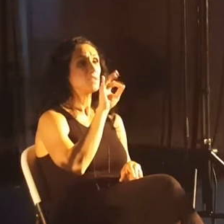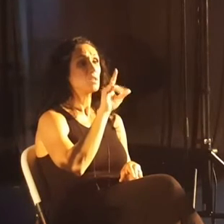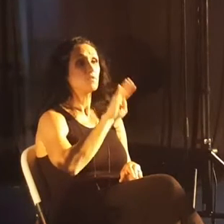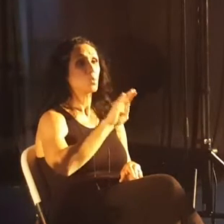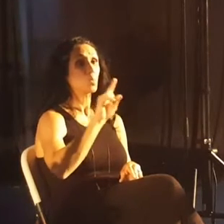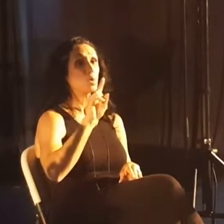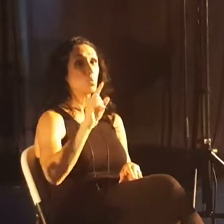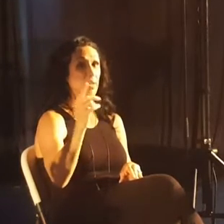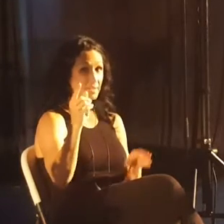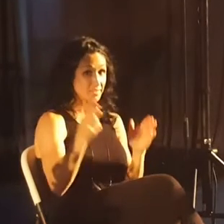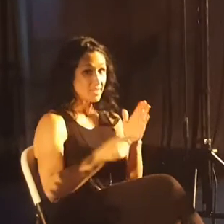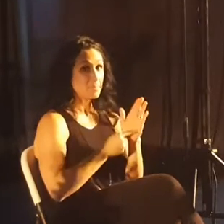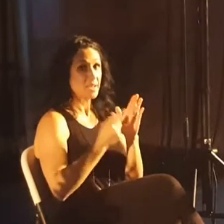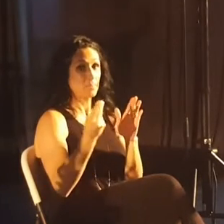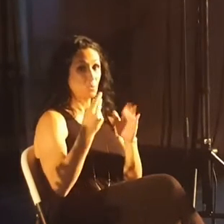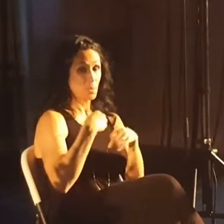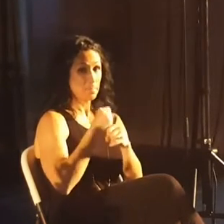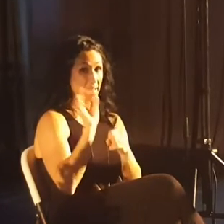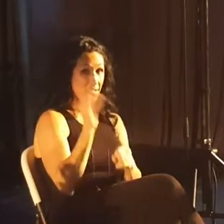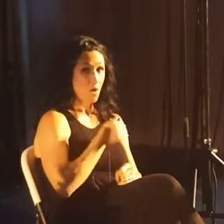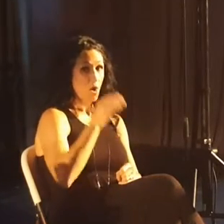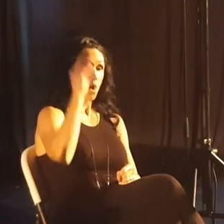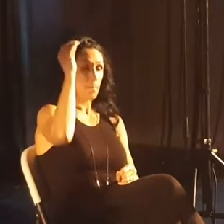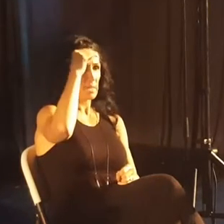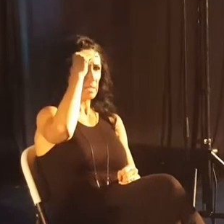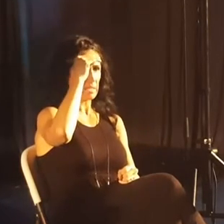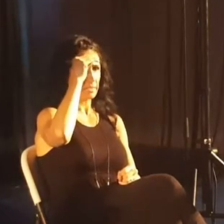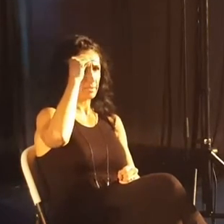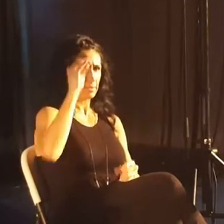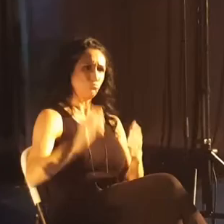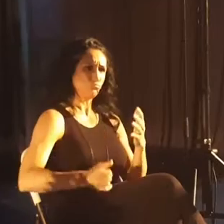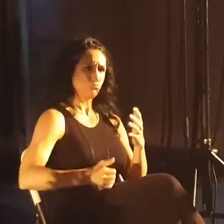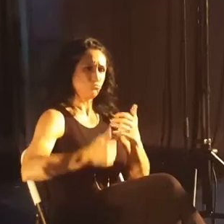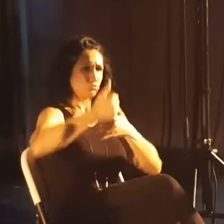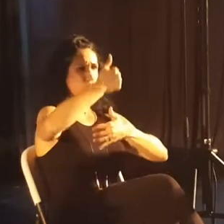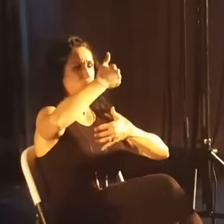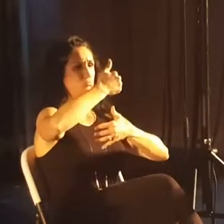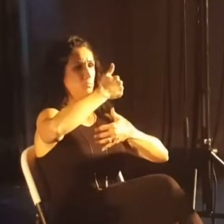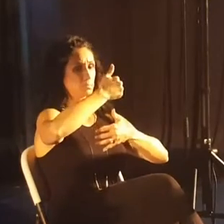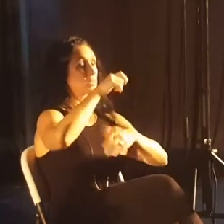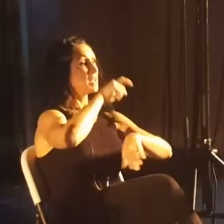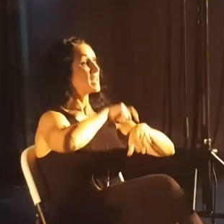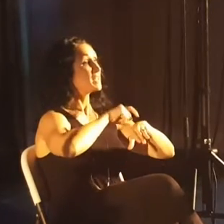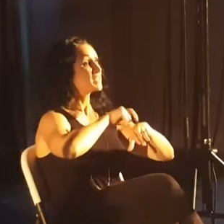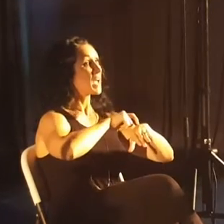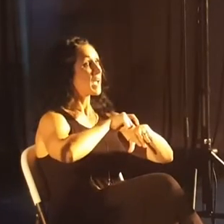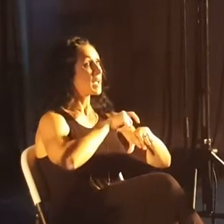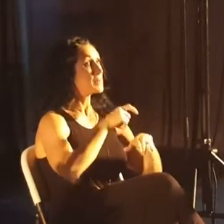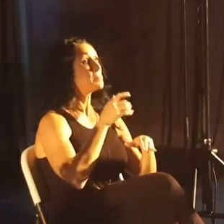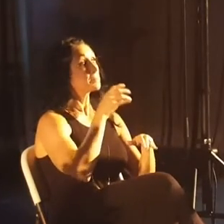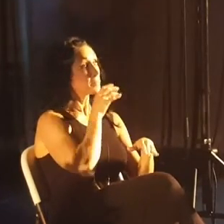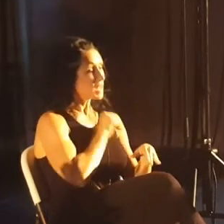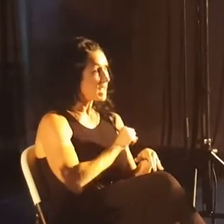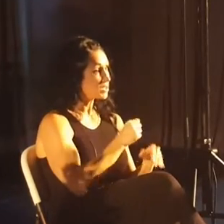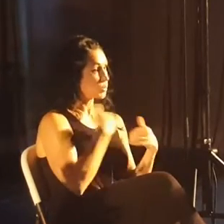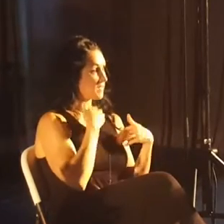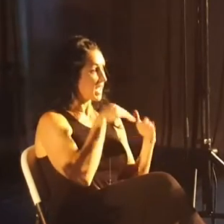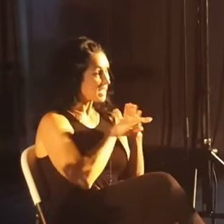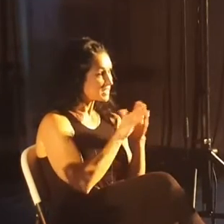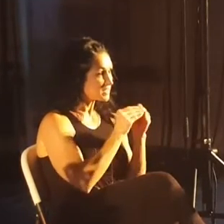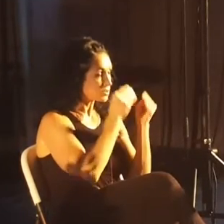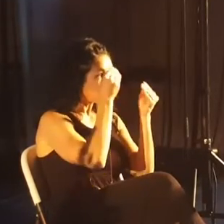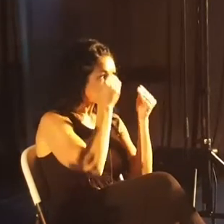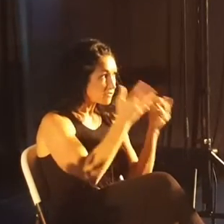sometimes we put our opinions in that seat of supremacy in life. And at a time and an age where we have access to more